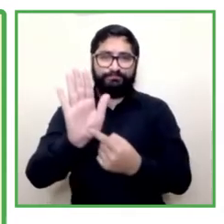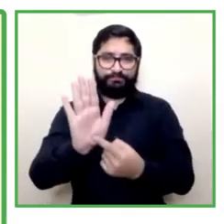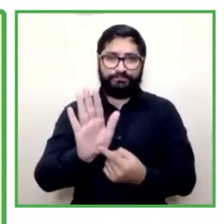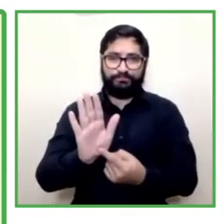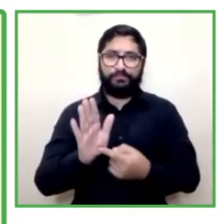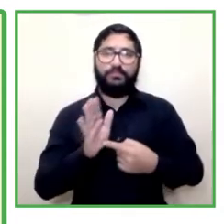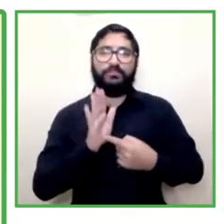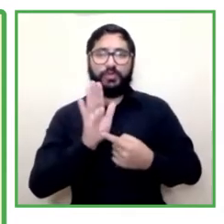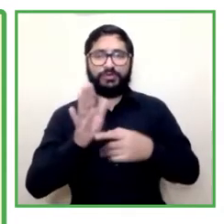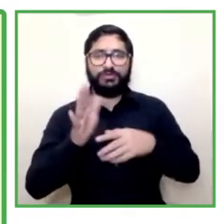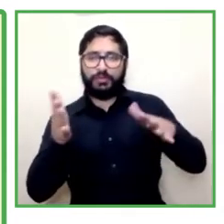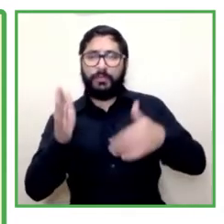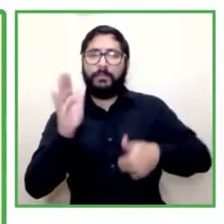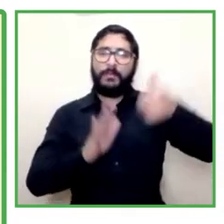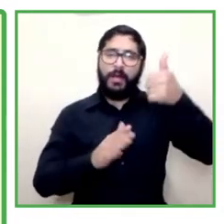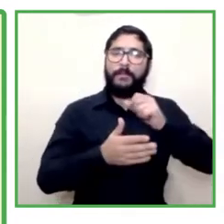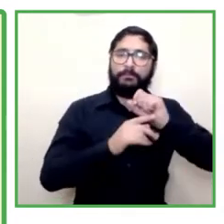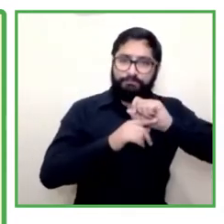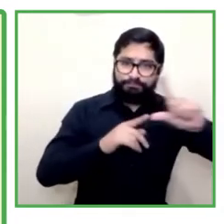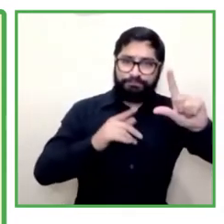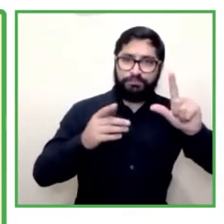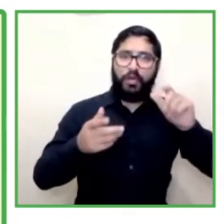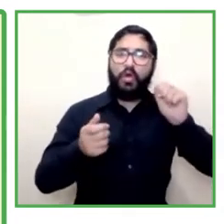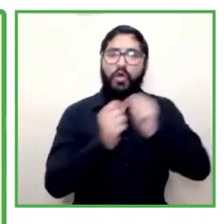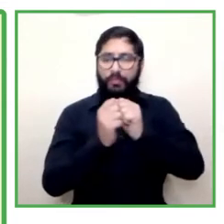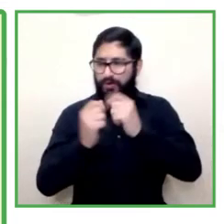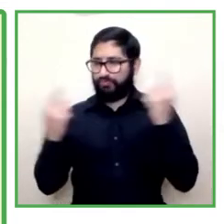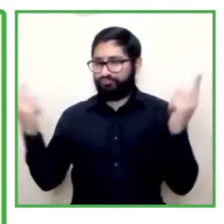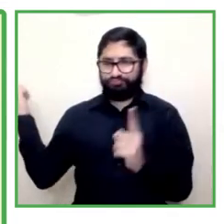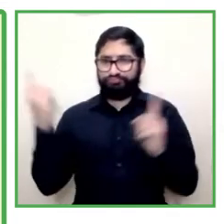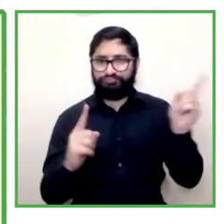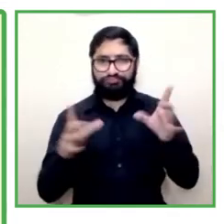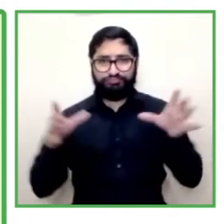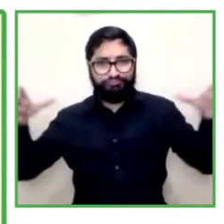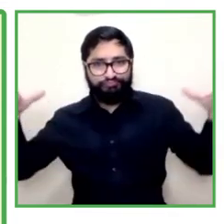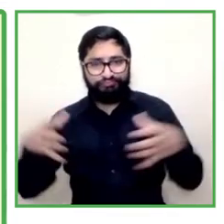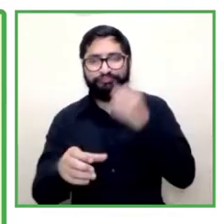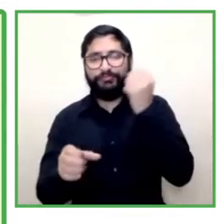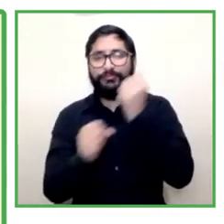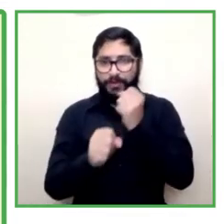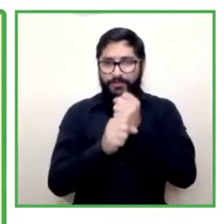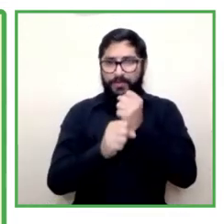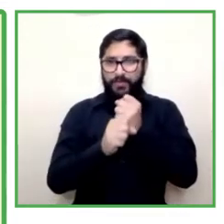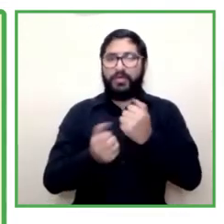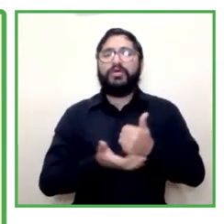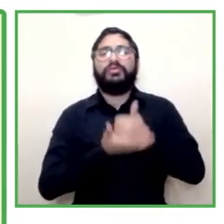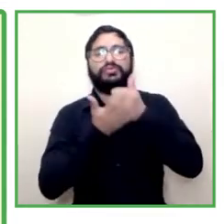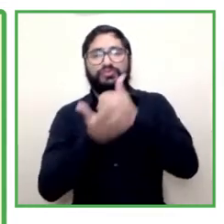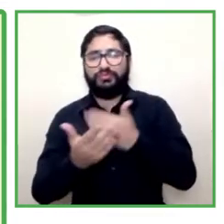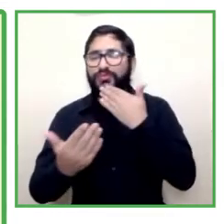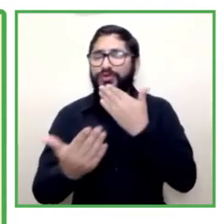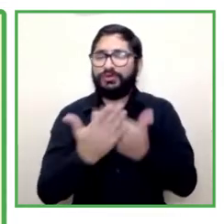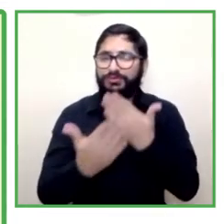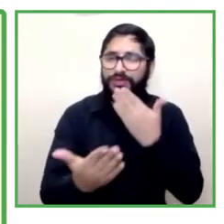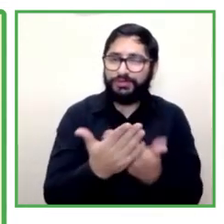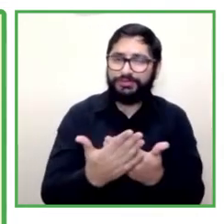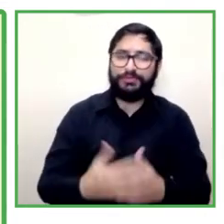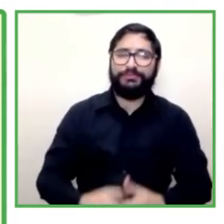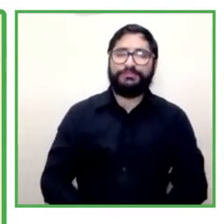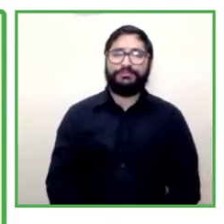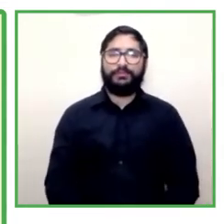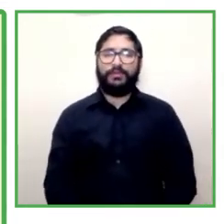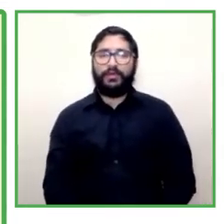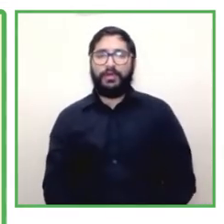that states some of the entrepreneurships that uh our former members have done so thank you very much for your attention